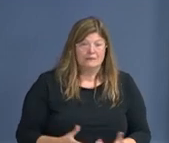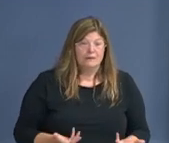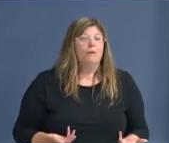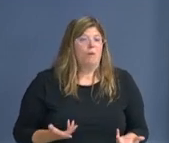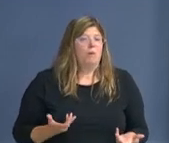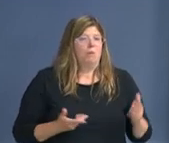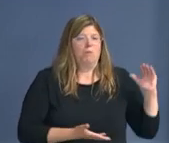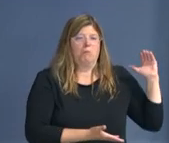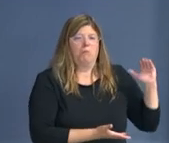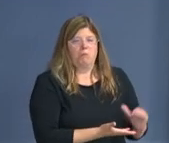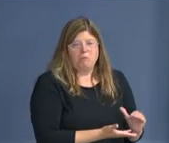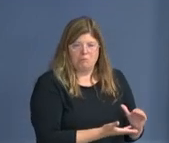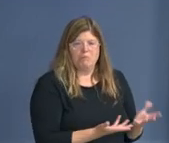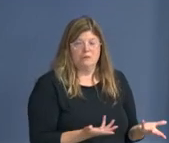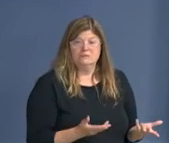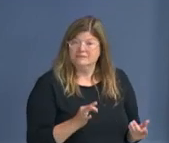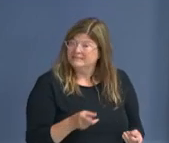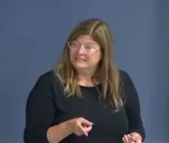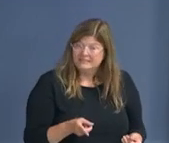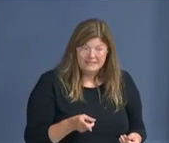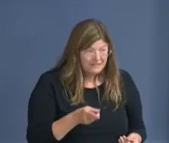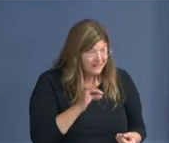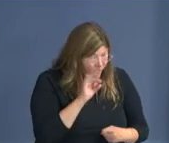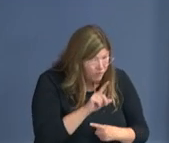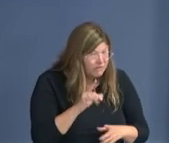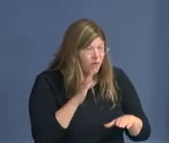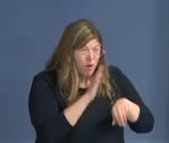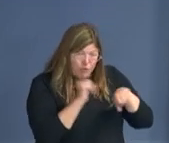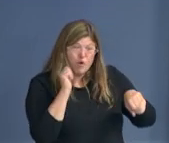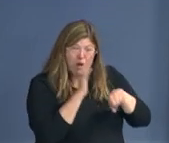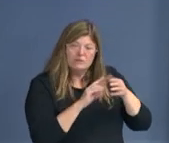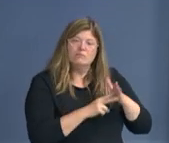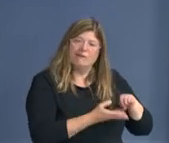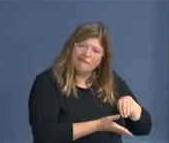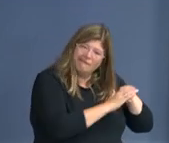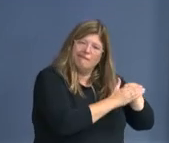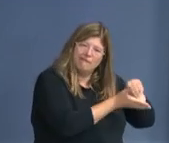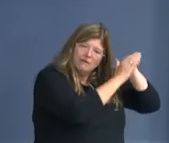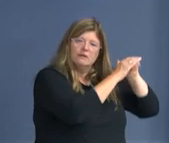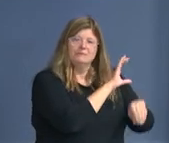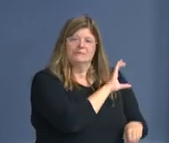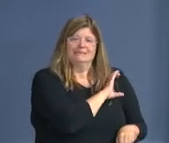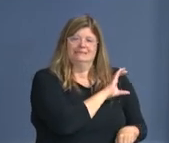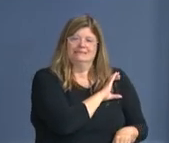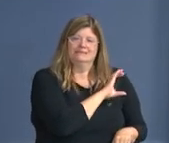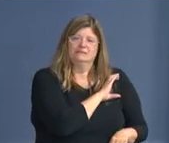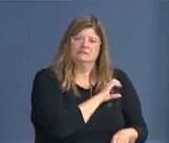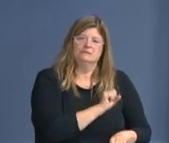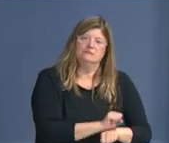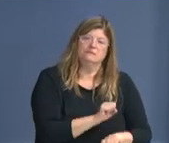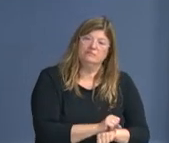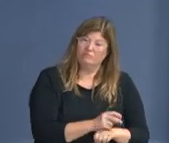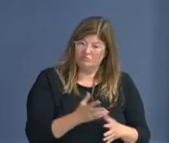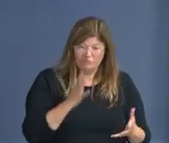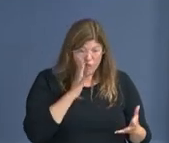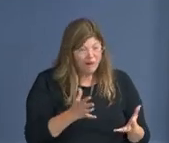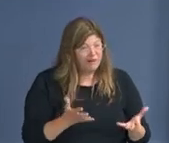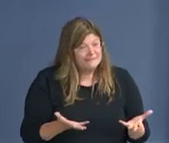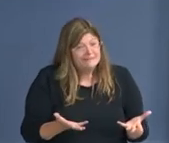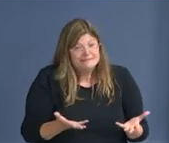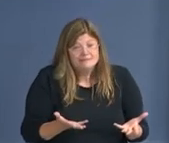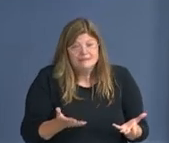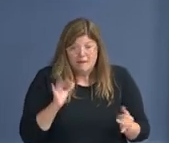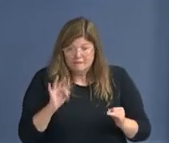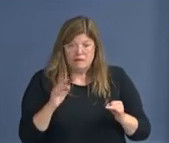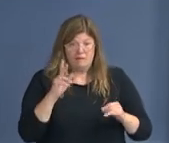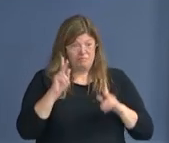continue to do it, but just recognize that it's going to take longer. I don't know that we're going to have any dramatic decrease in the number